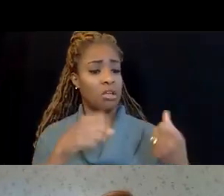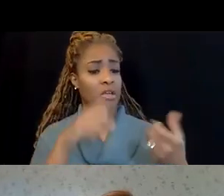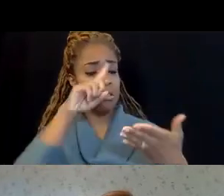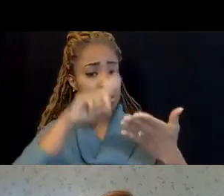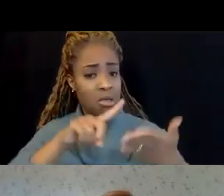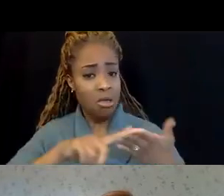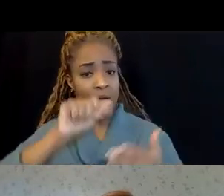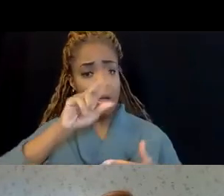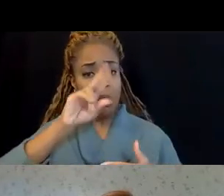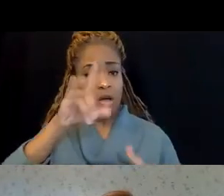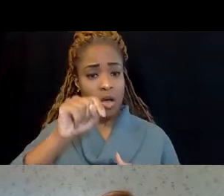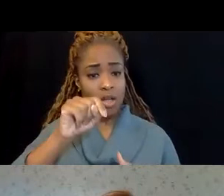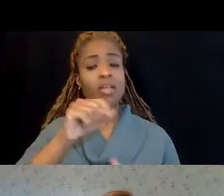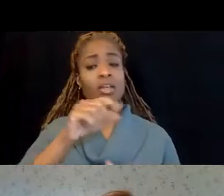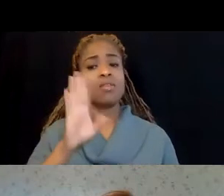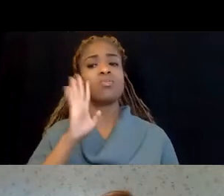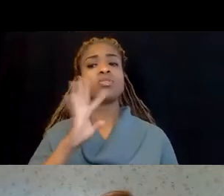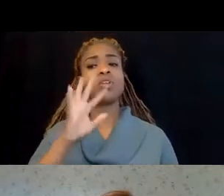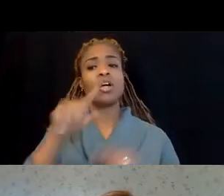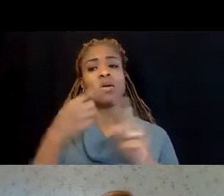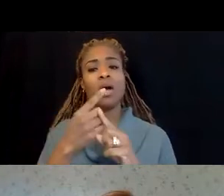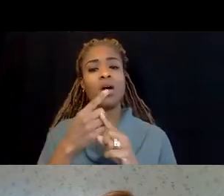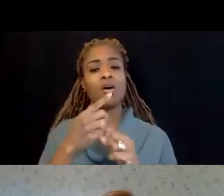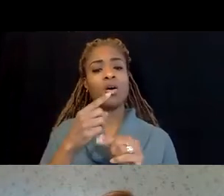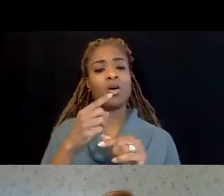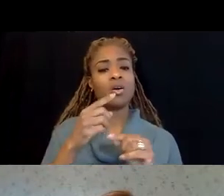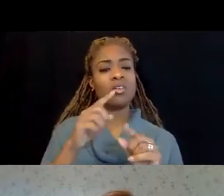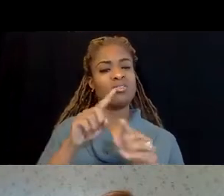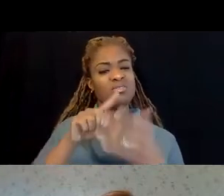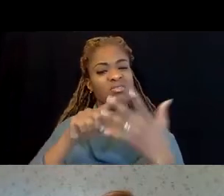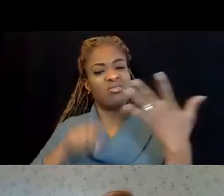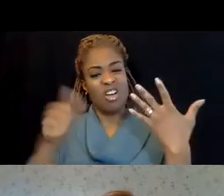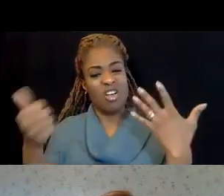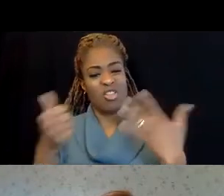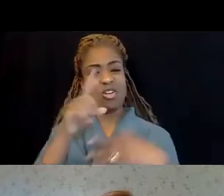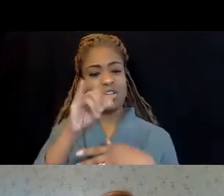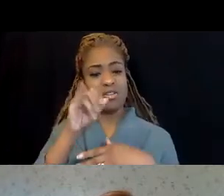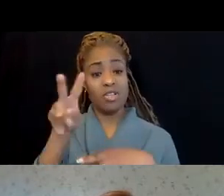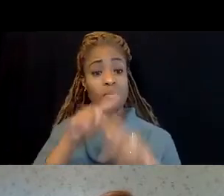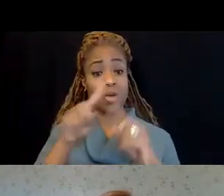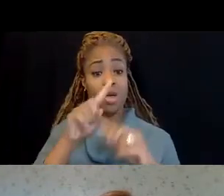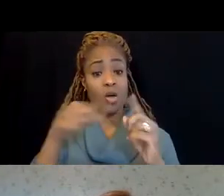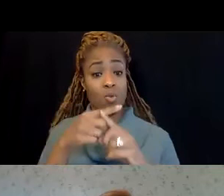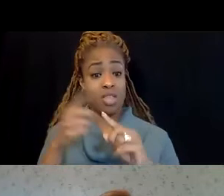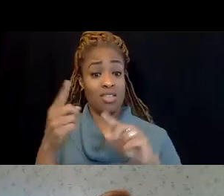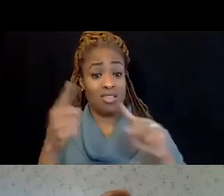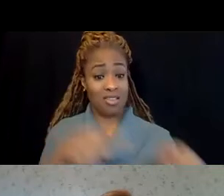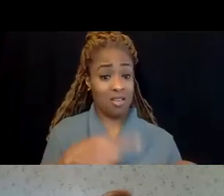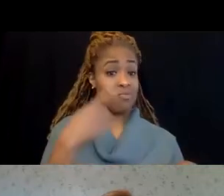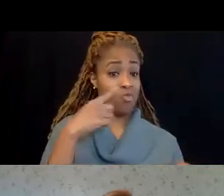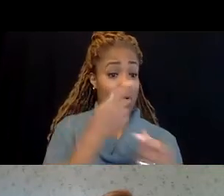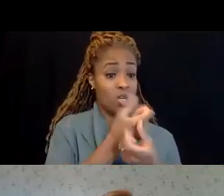And we'll talk about the enforcement divisions. But when SAC comes in to do a safety and health audit,